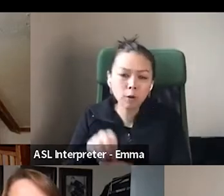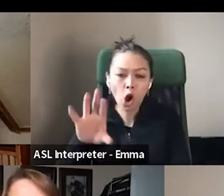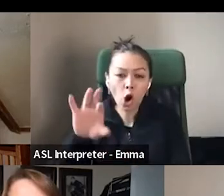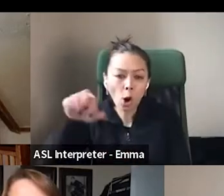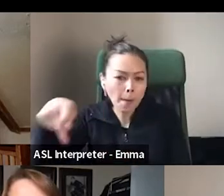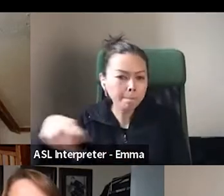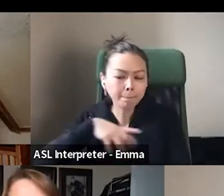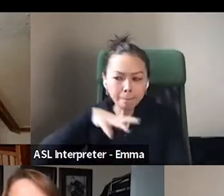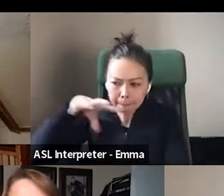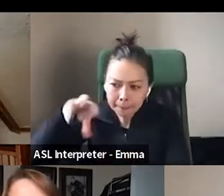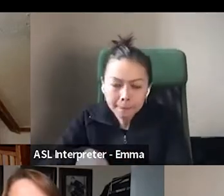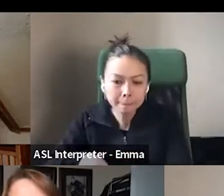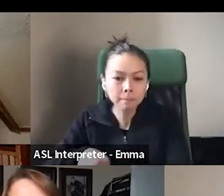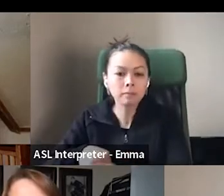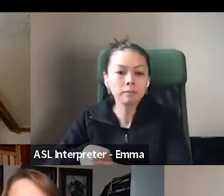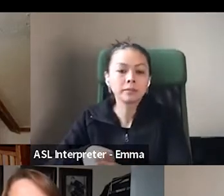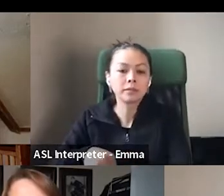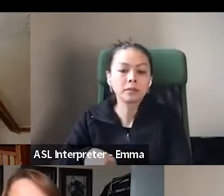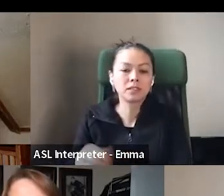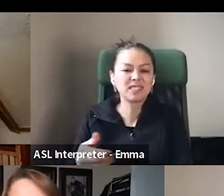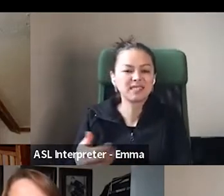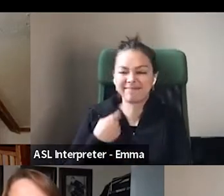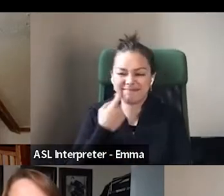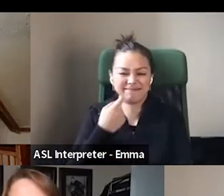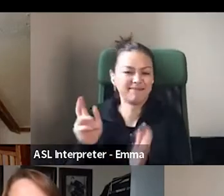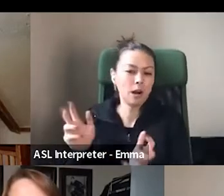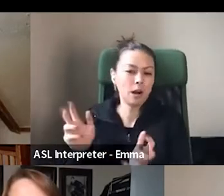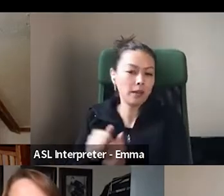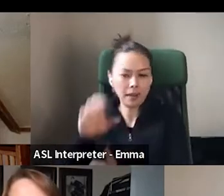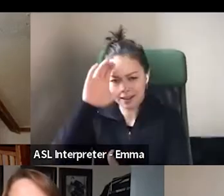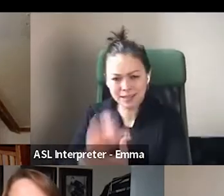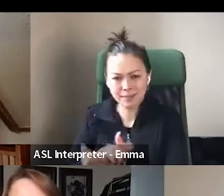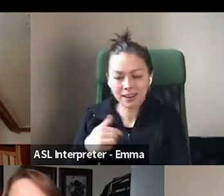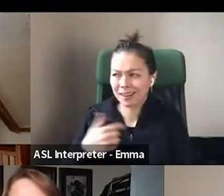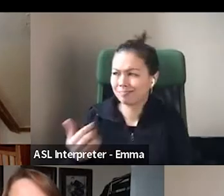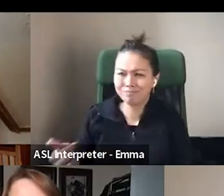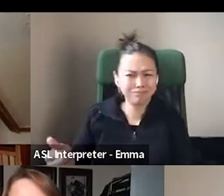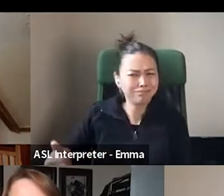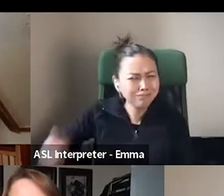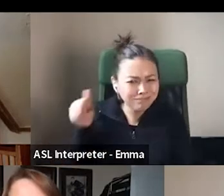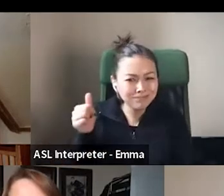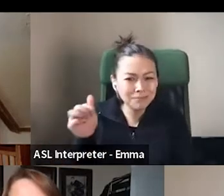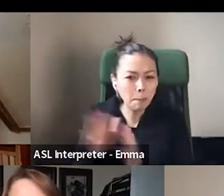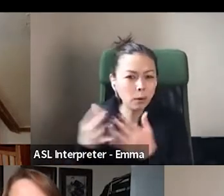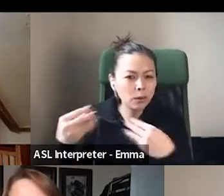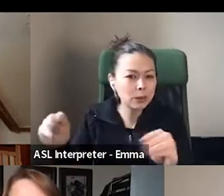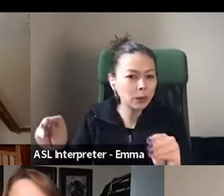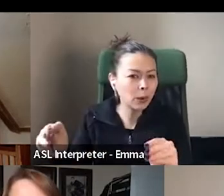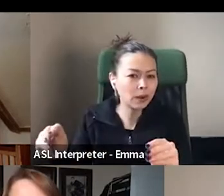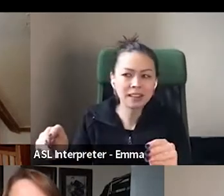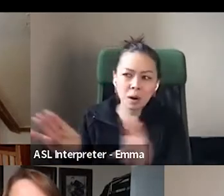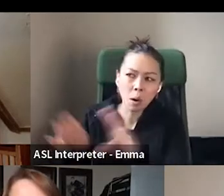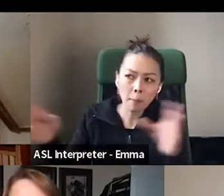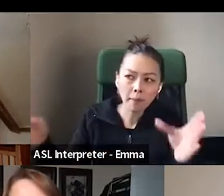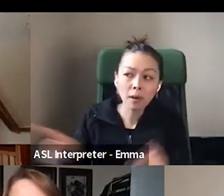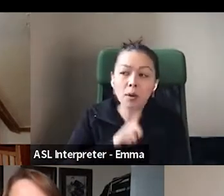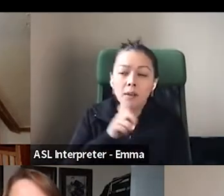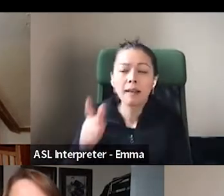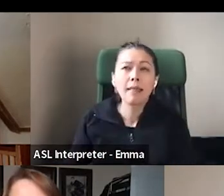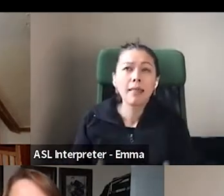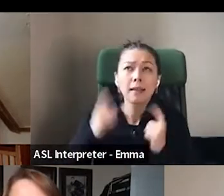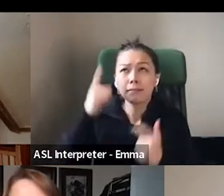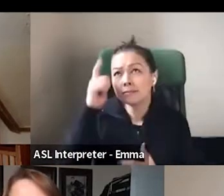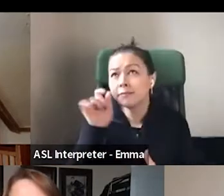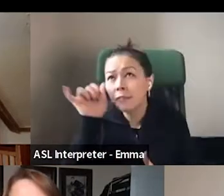I never even thought I would open a bookstore before the pandemic. Honestly, it wasn't a lifelong dream of mine. Um, I've always